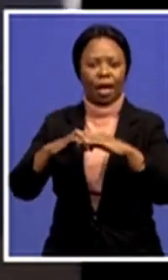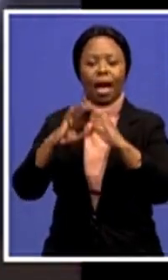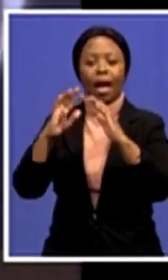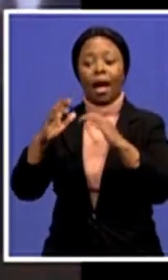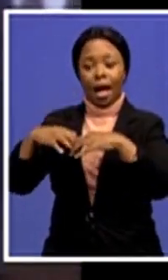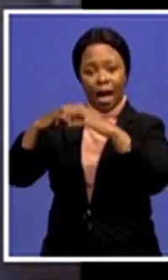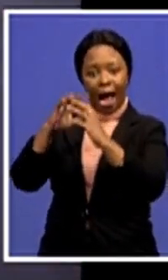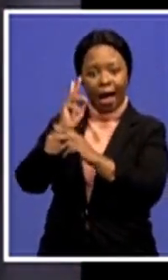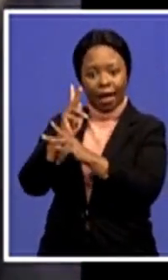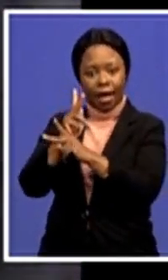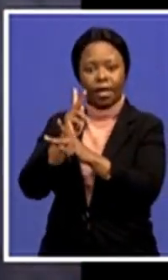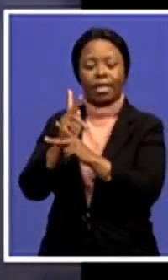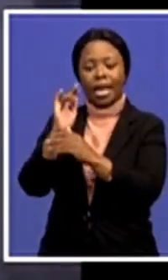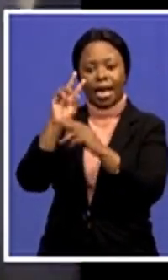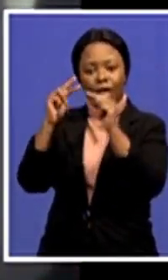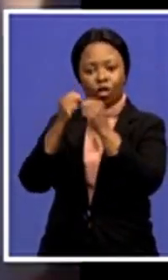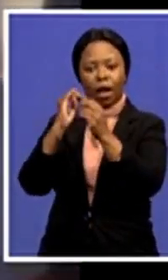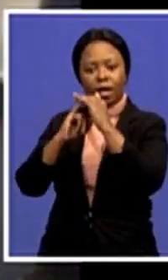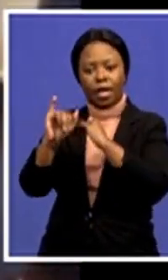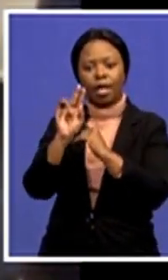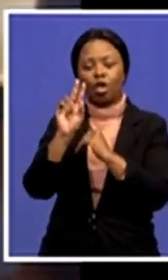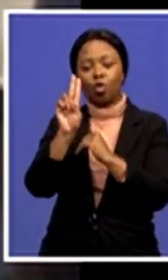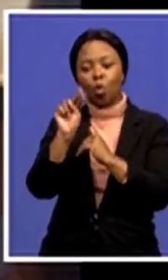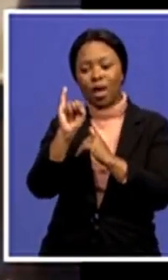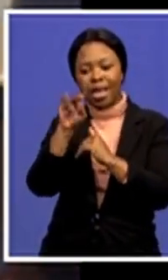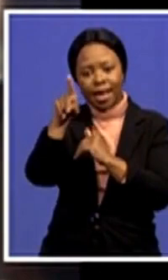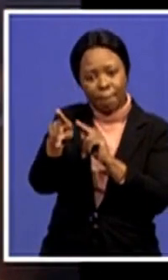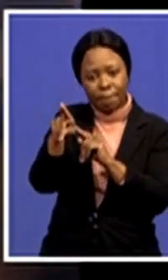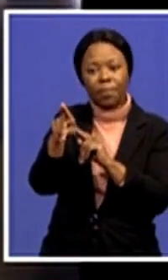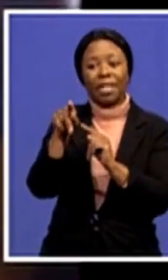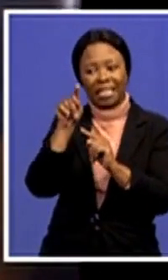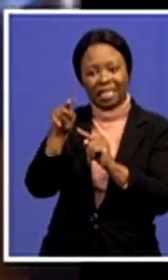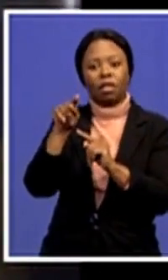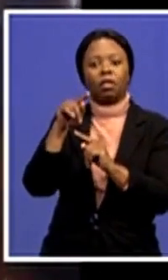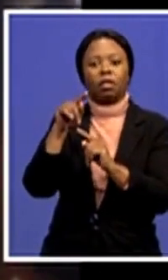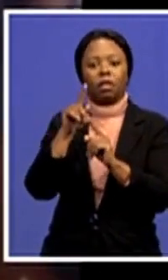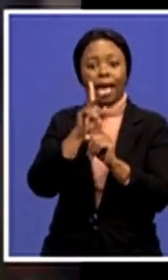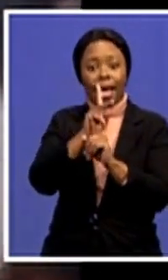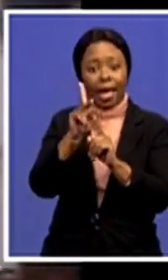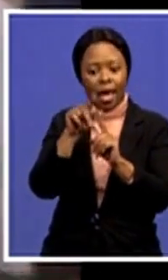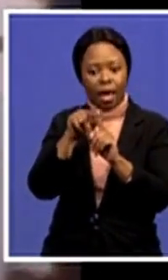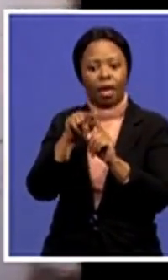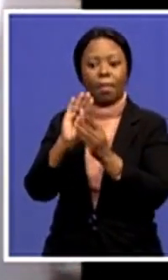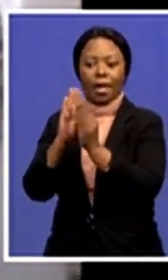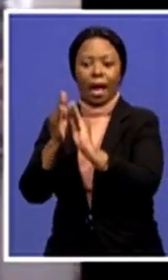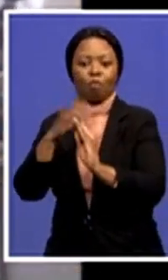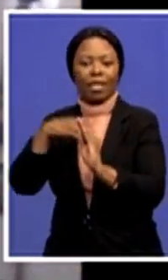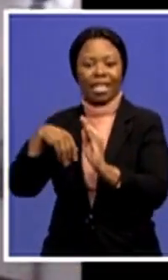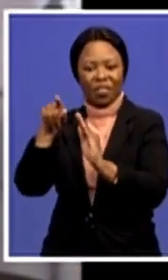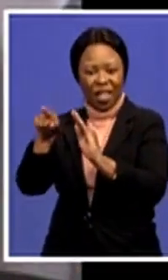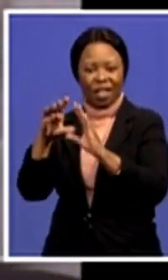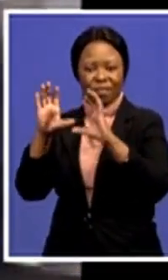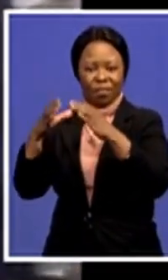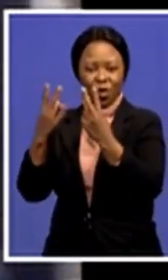UNIP. Gaunda became president of that party. In a landslide victory, he became Zambia's first